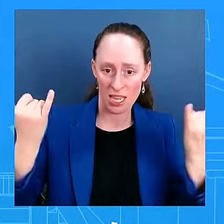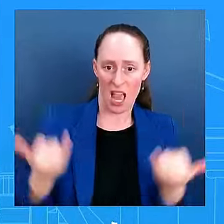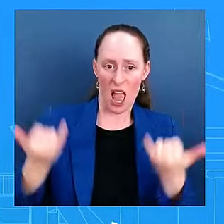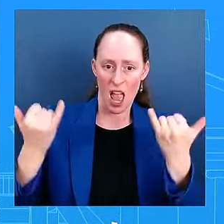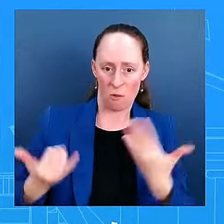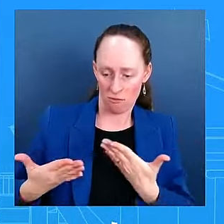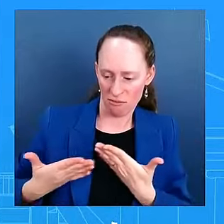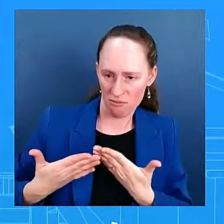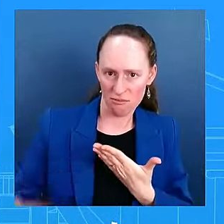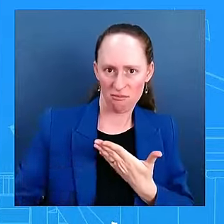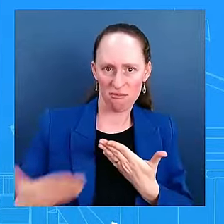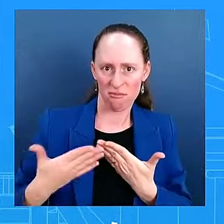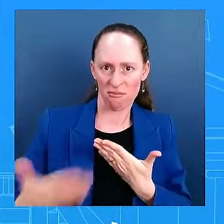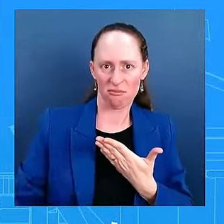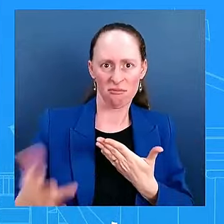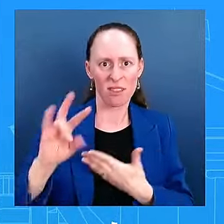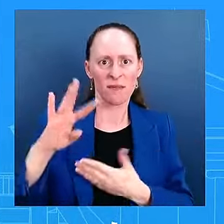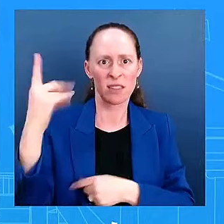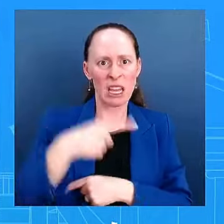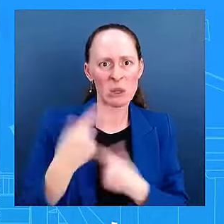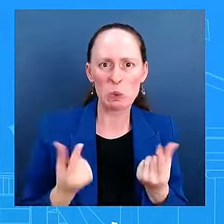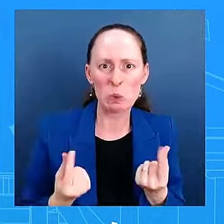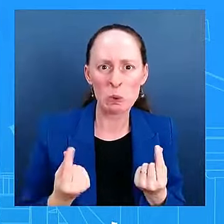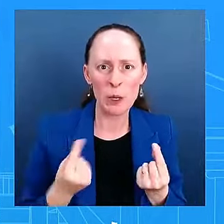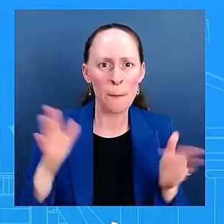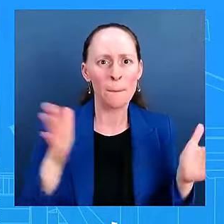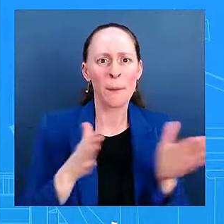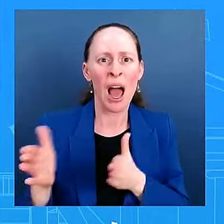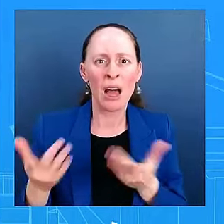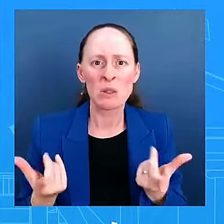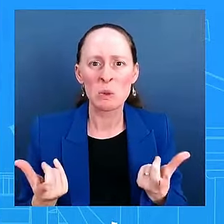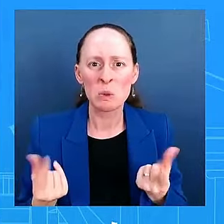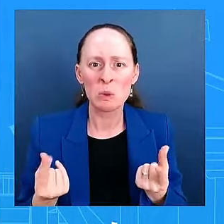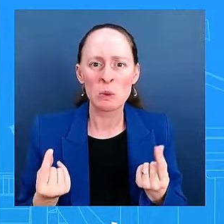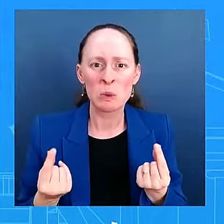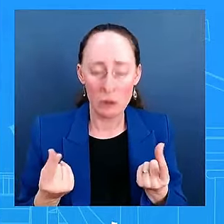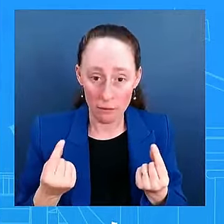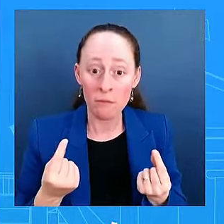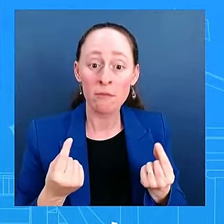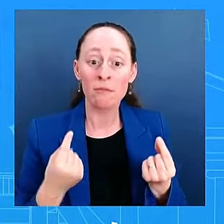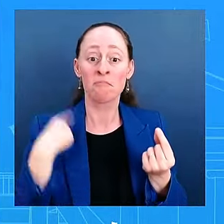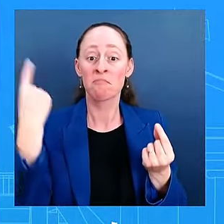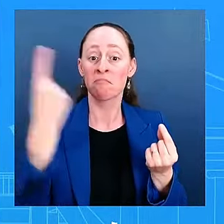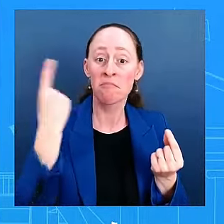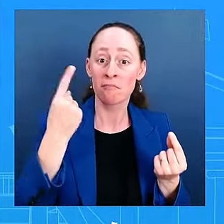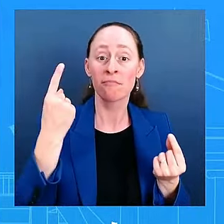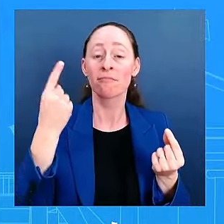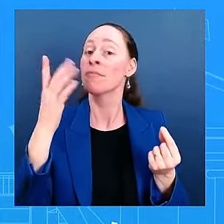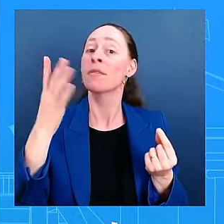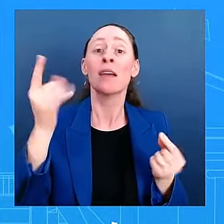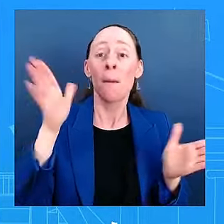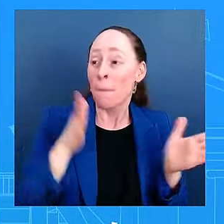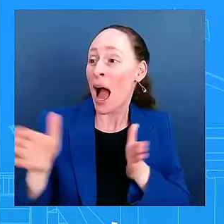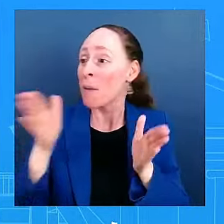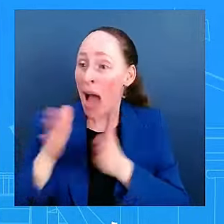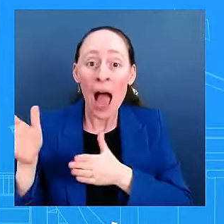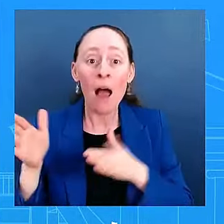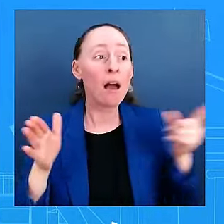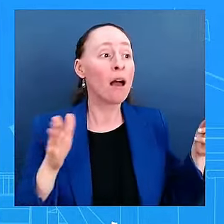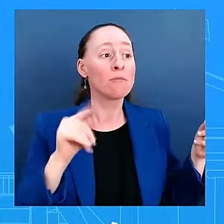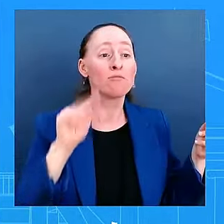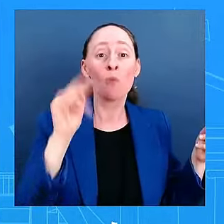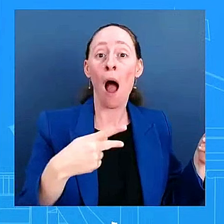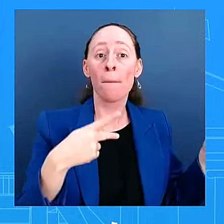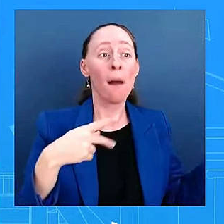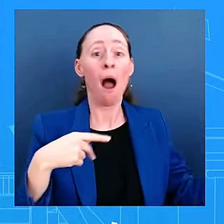of what President Biden has put in place for executive action. So a couple of things. Again, I'm not going to get into hypotheticals here about what the president